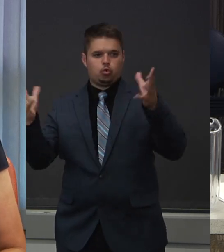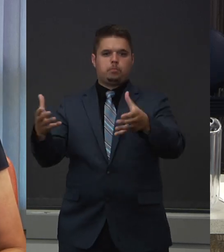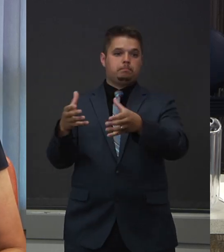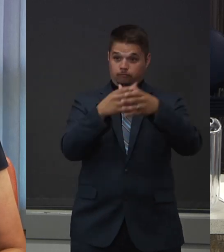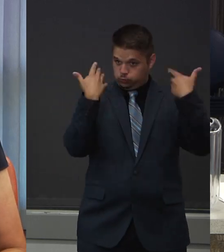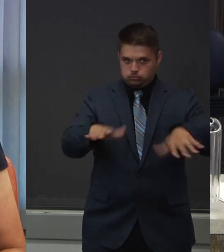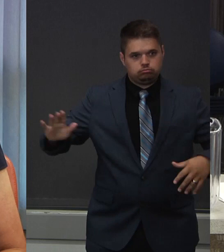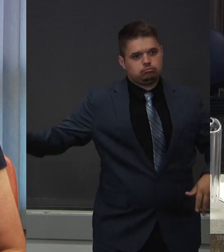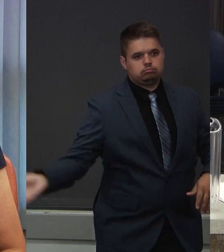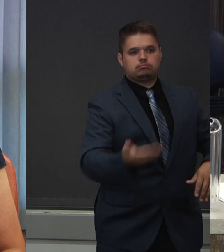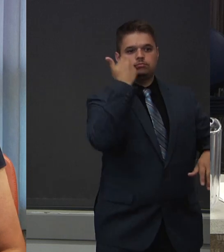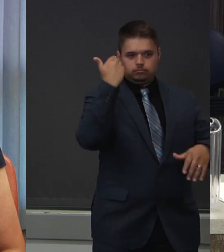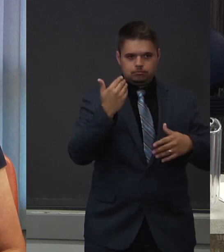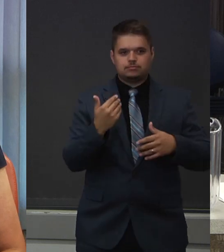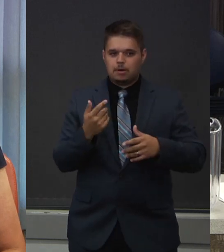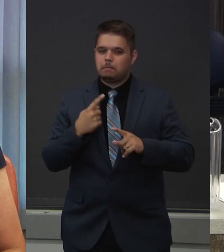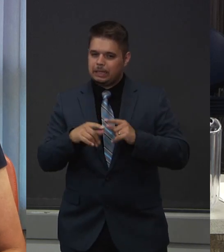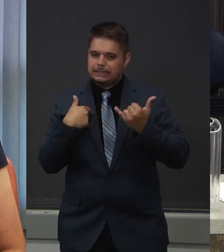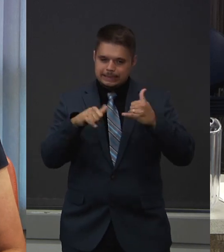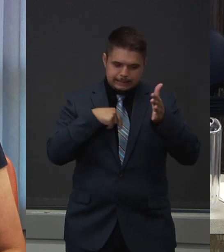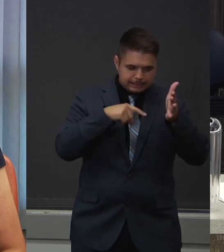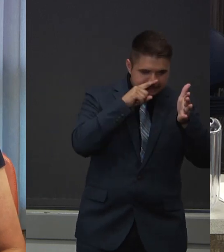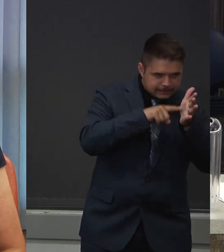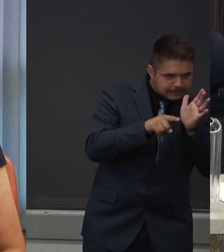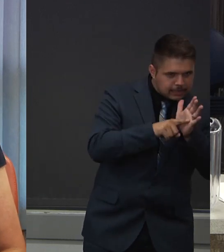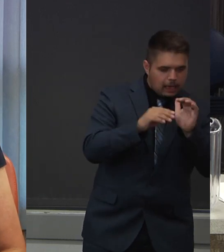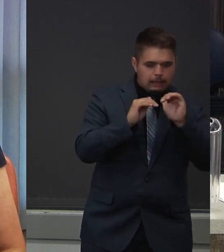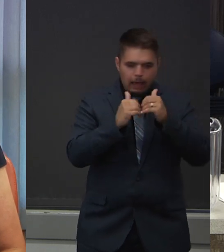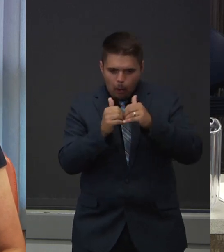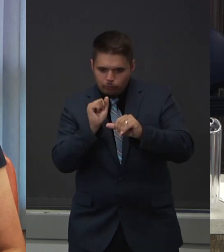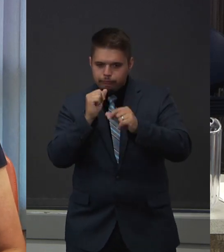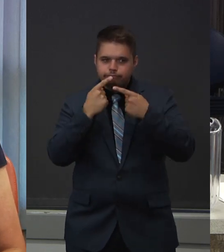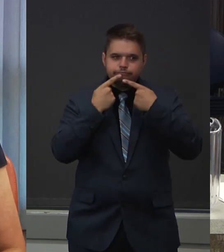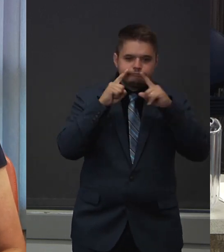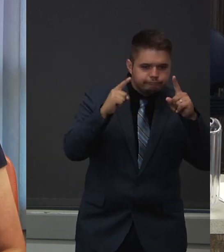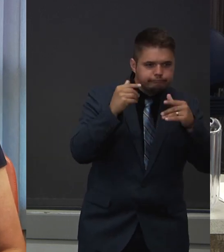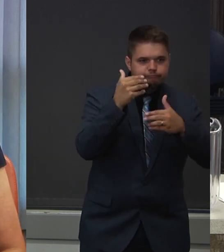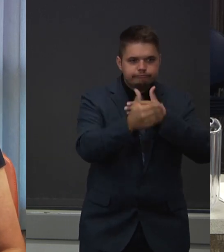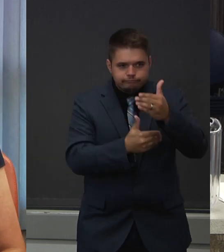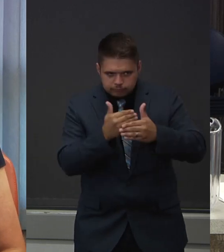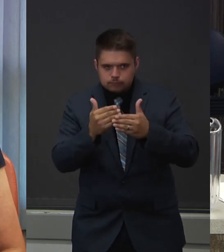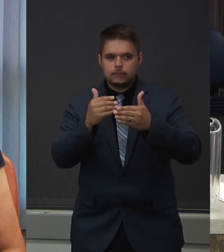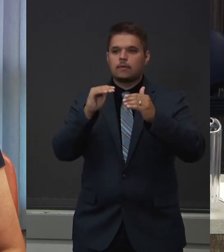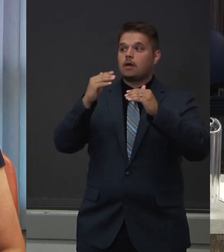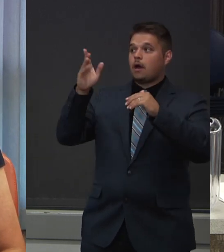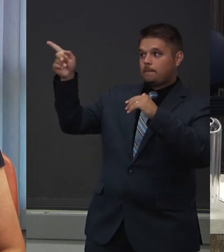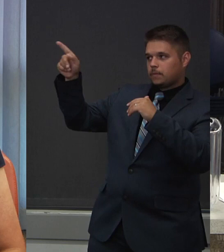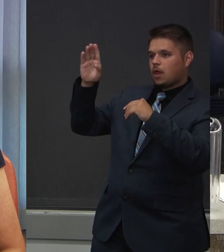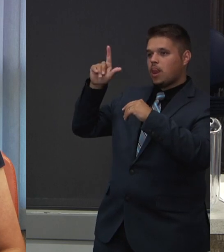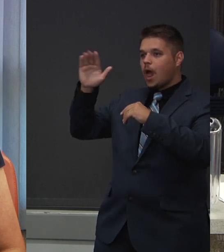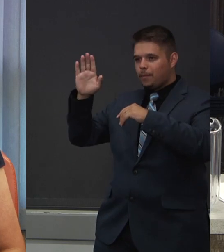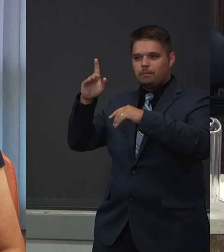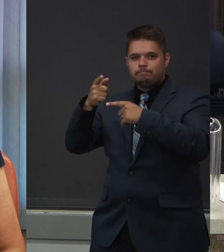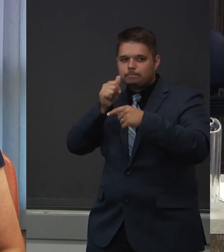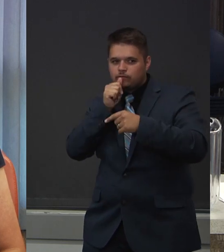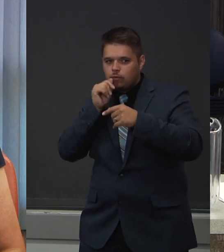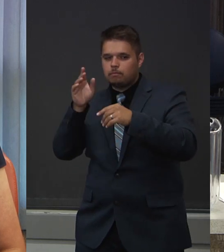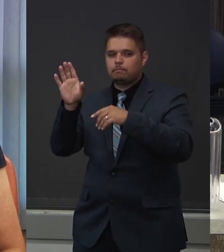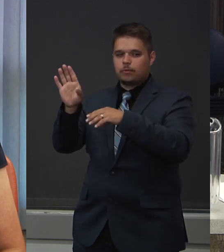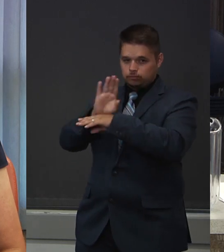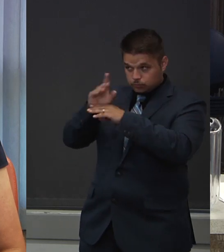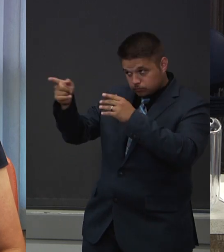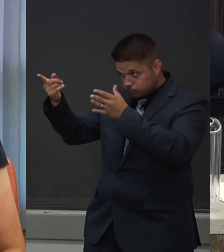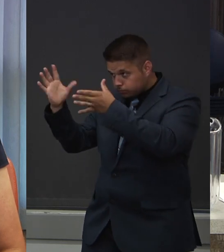researching and exploring with commercial laboratories in Oregon, as well as at our Oregon State Public Health